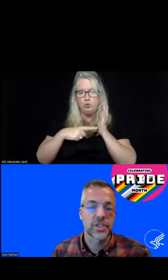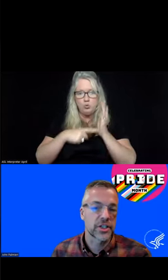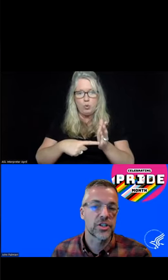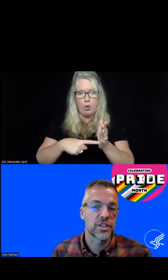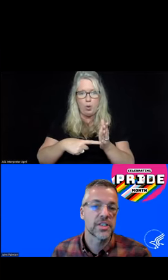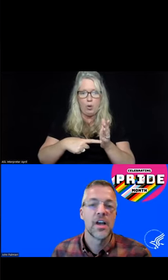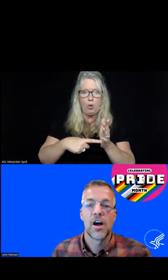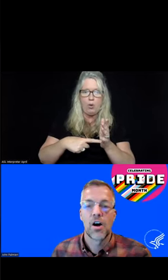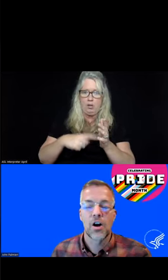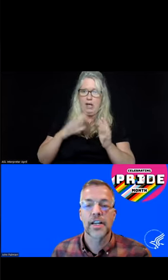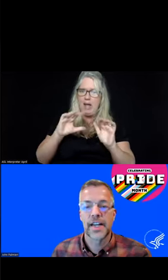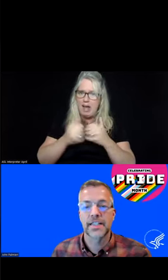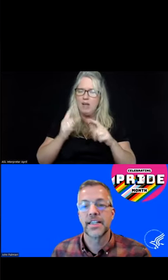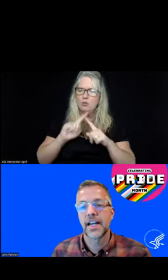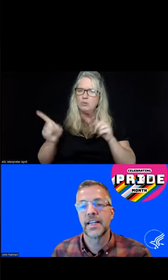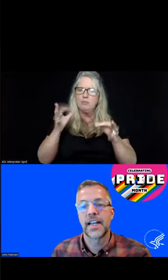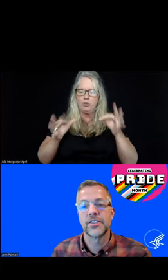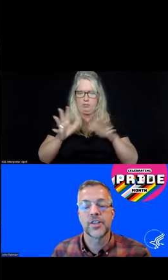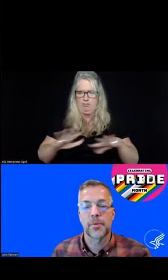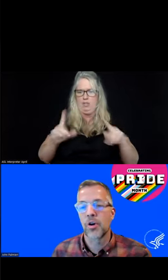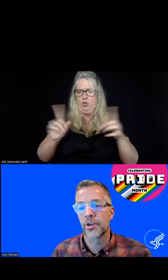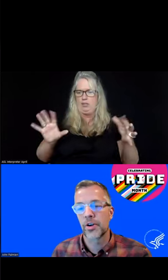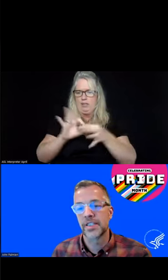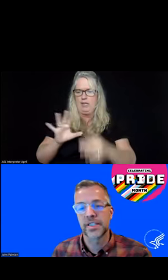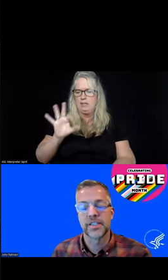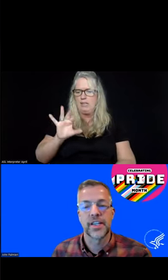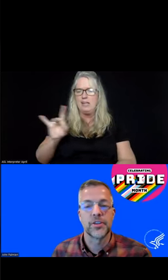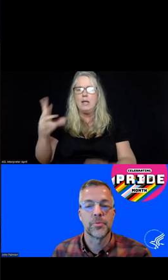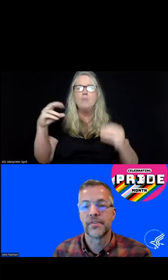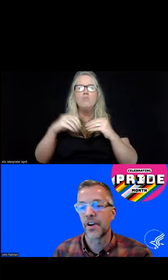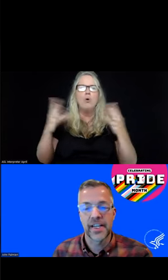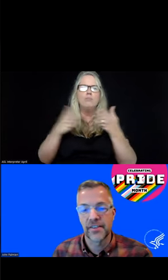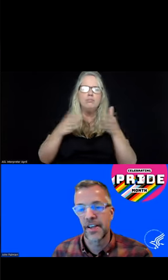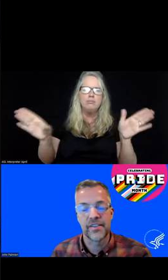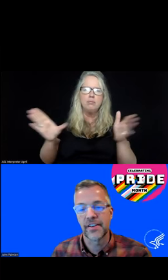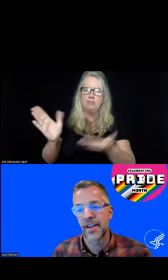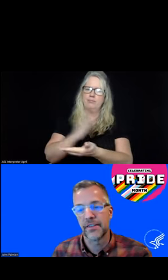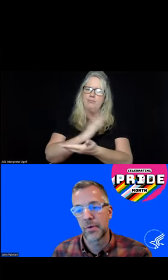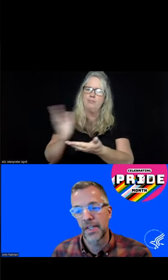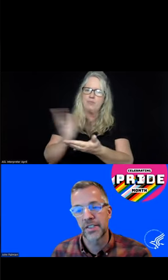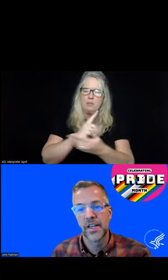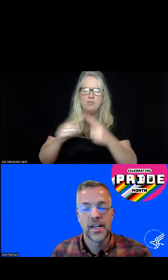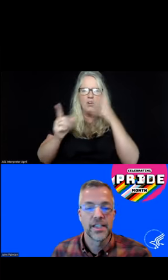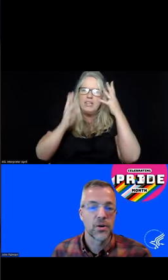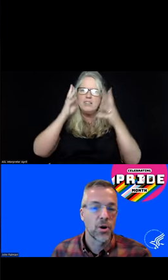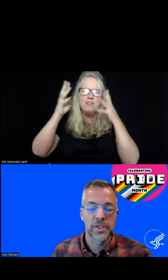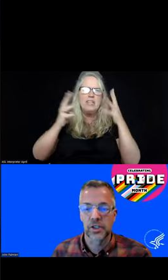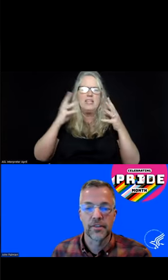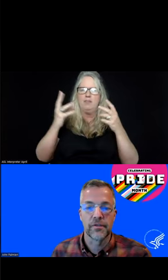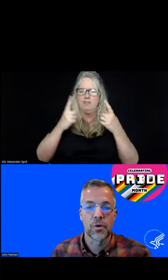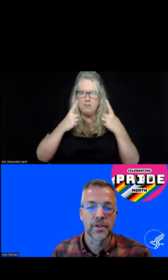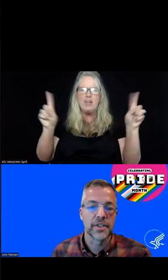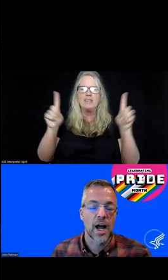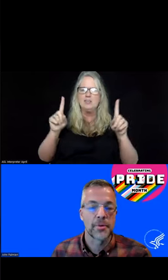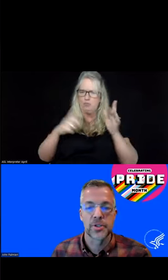jurisdictions are connecting 988 to that broader crisis continuum in very innovative and effective ways. And so always